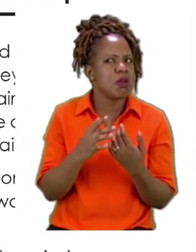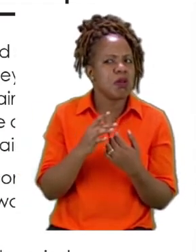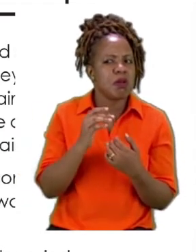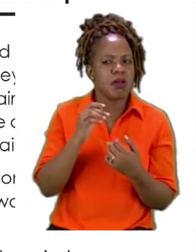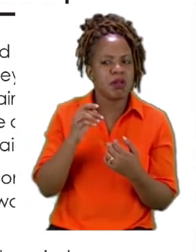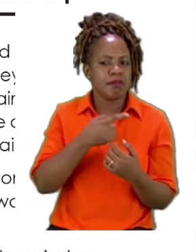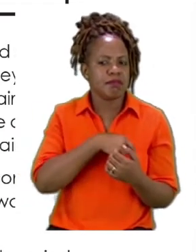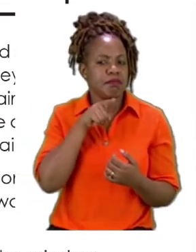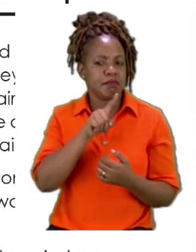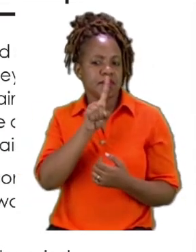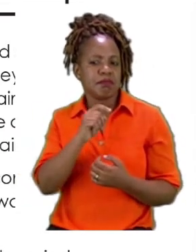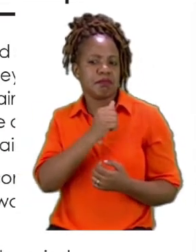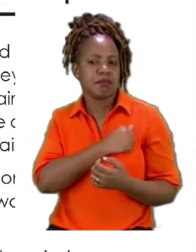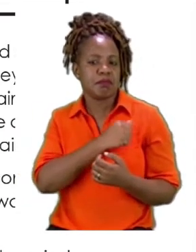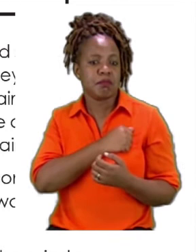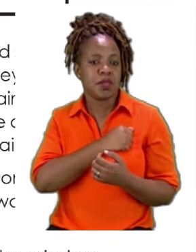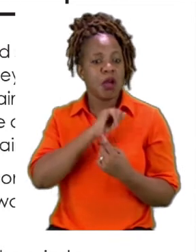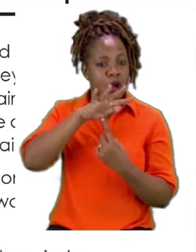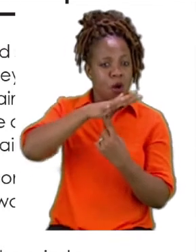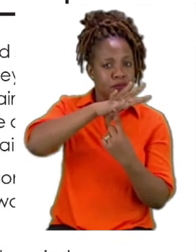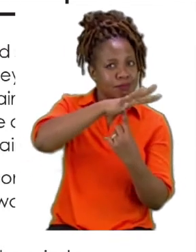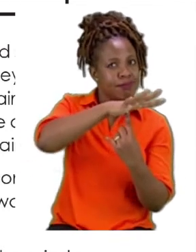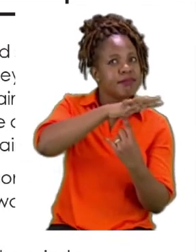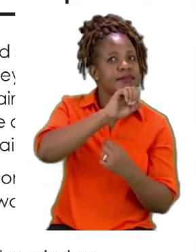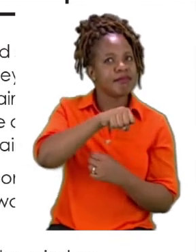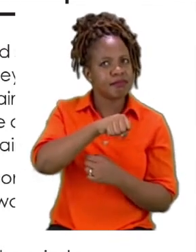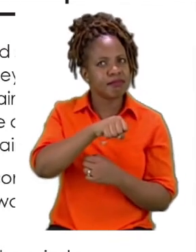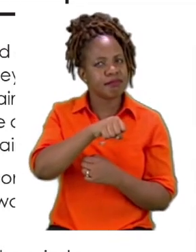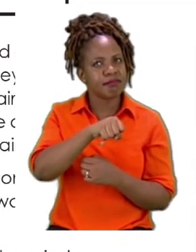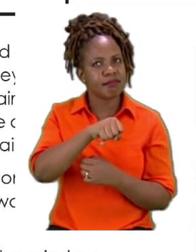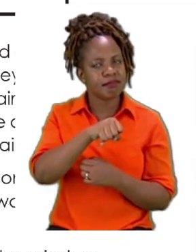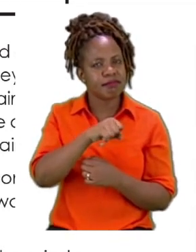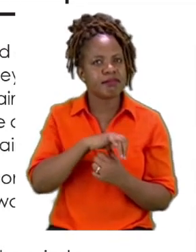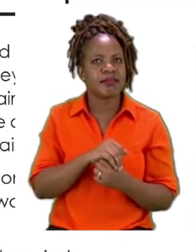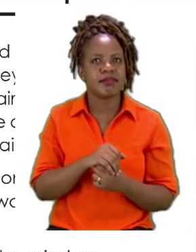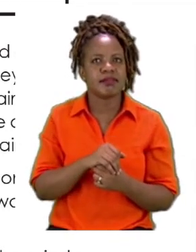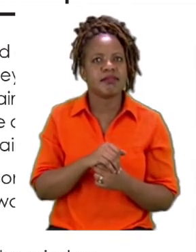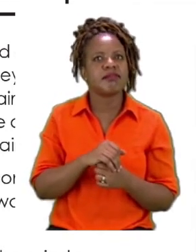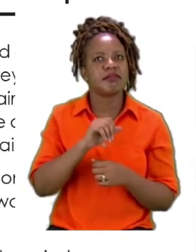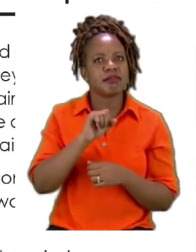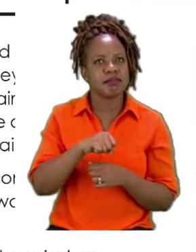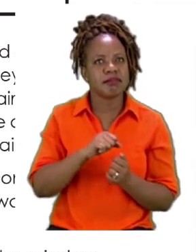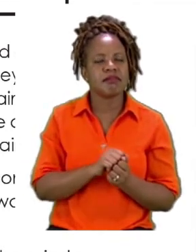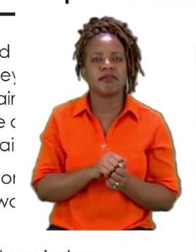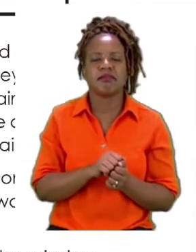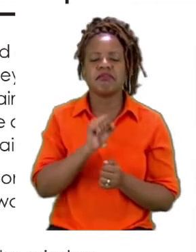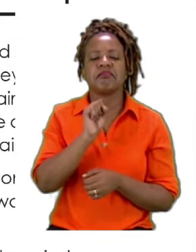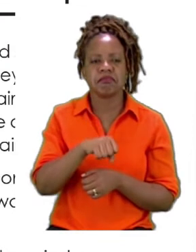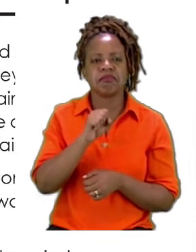mother. Mother just shook her head because they were too many.